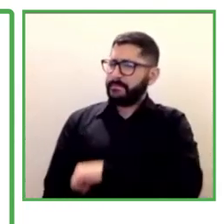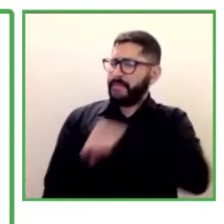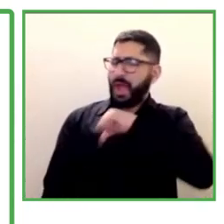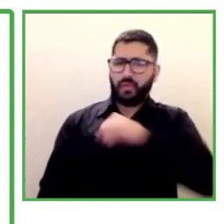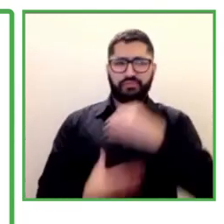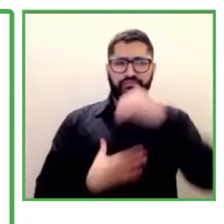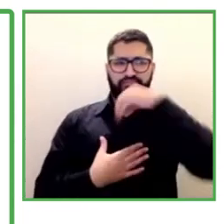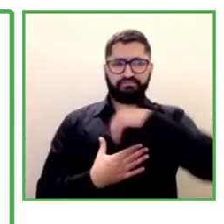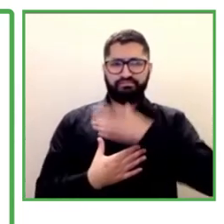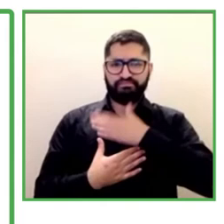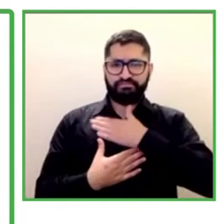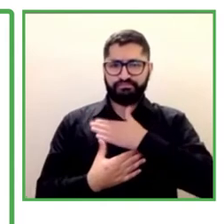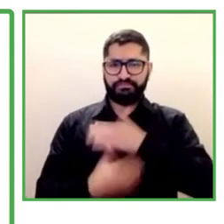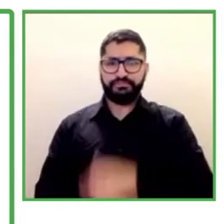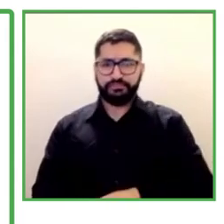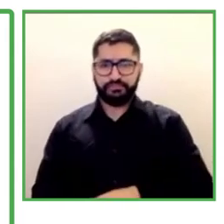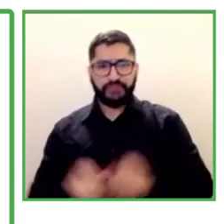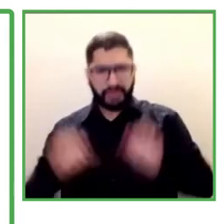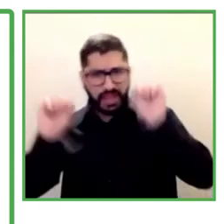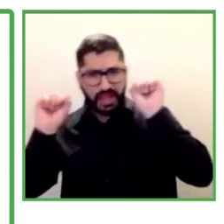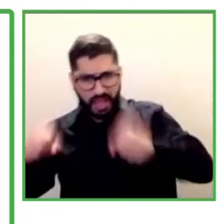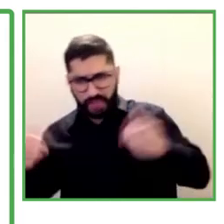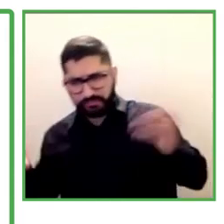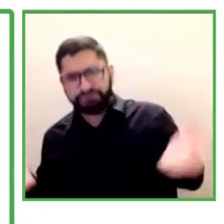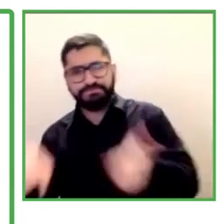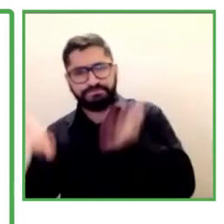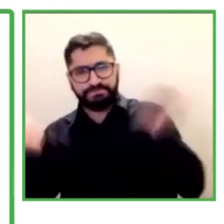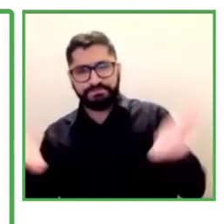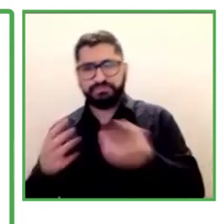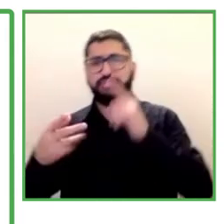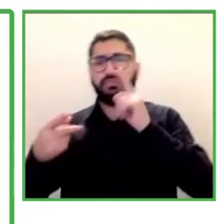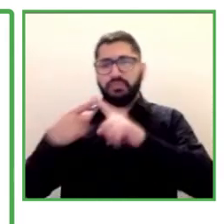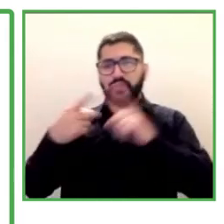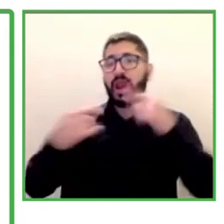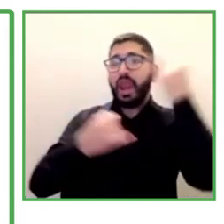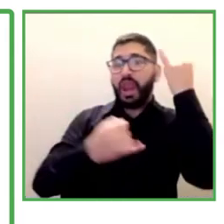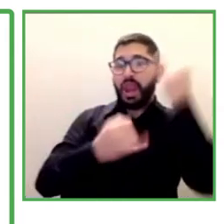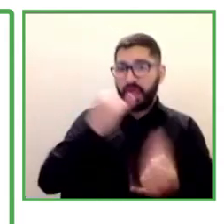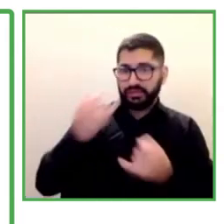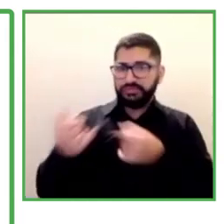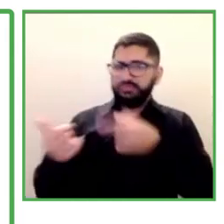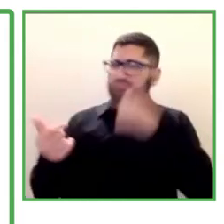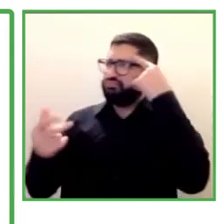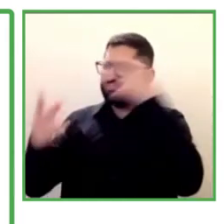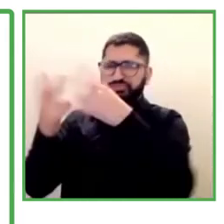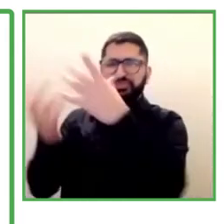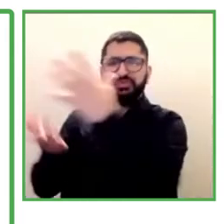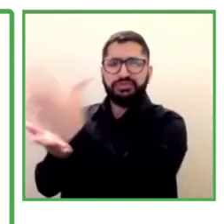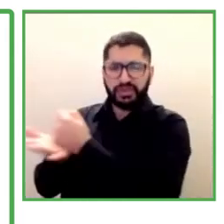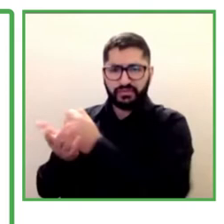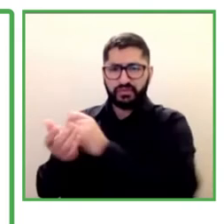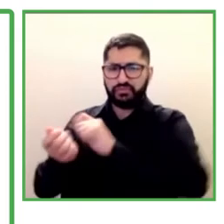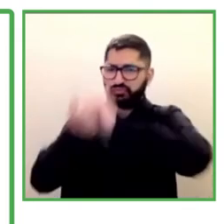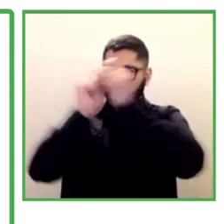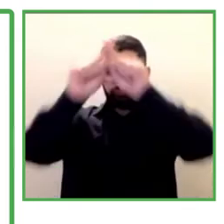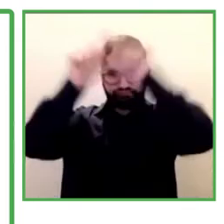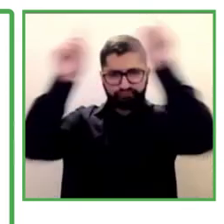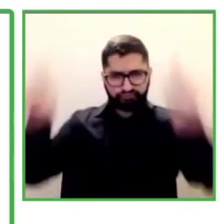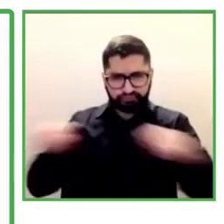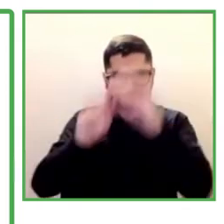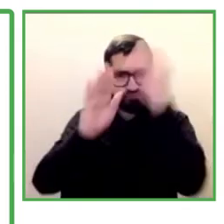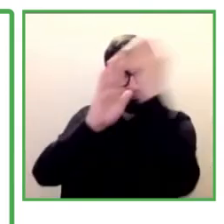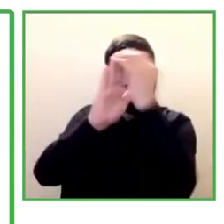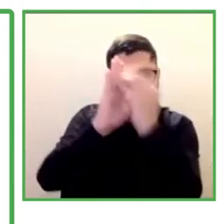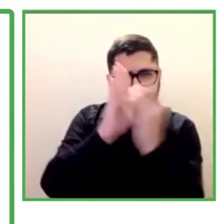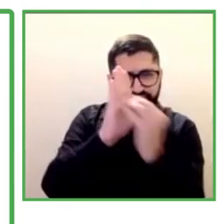that we have inspired it. And in the challenges, we have been protocolizing all of